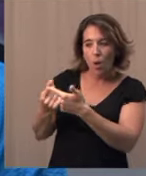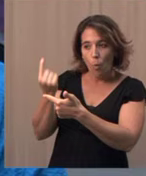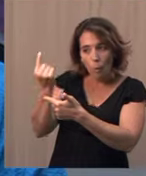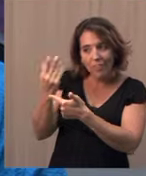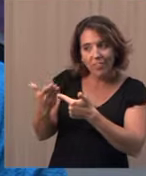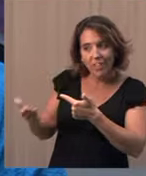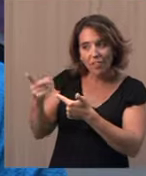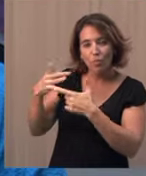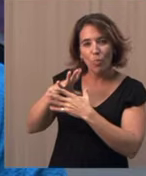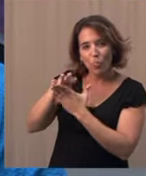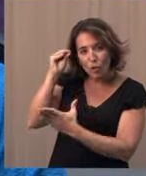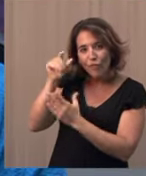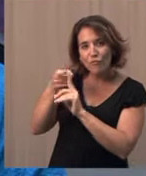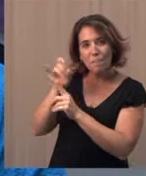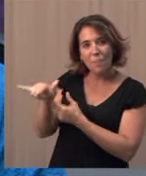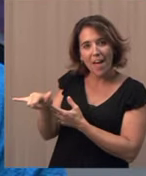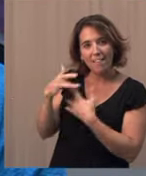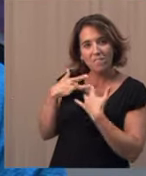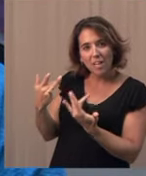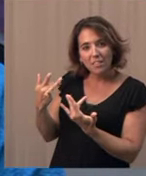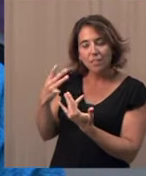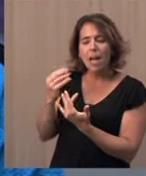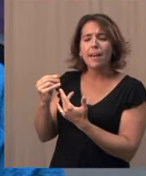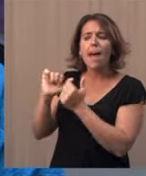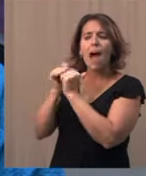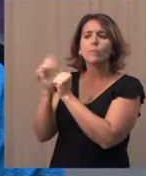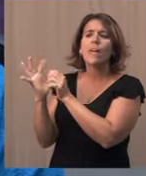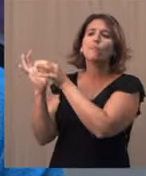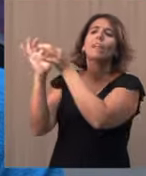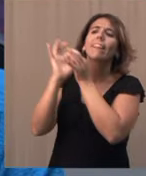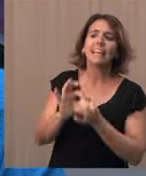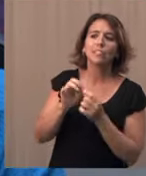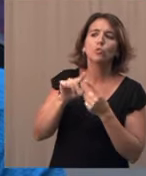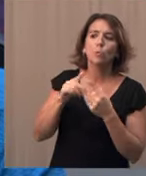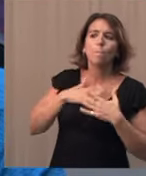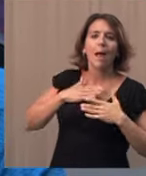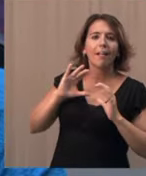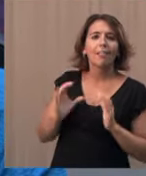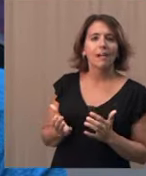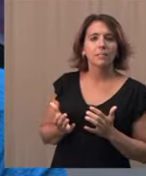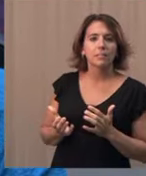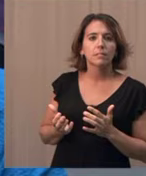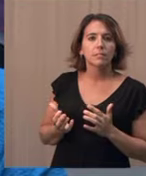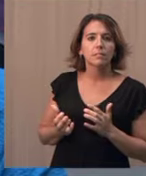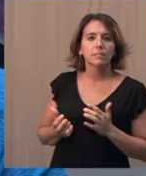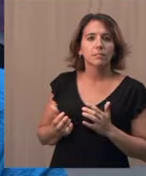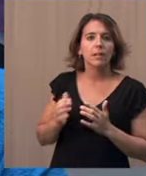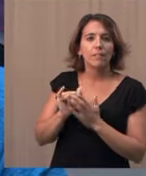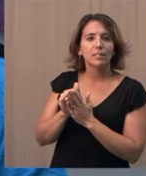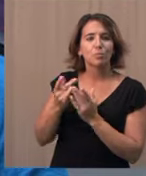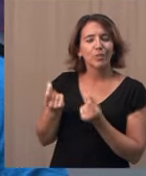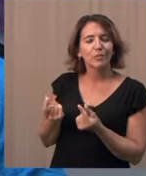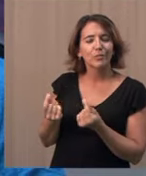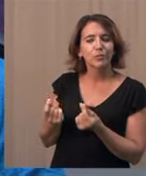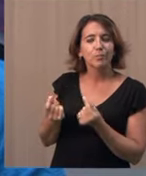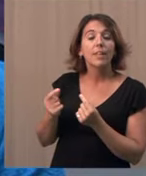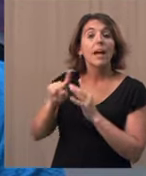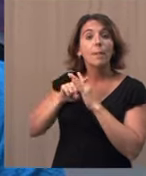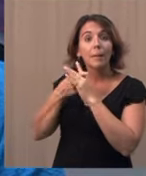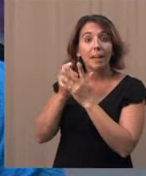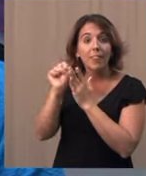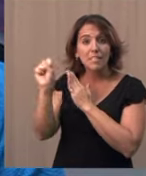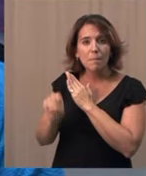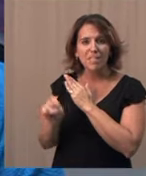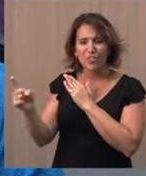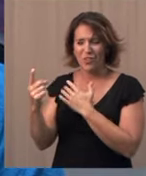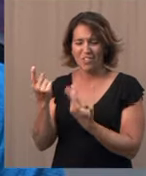learned from the event, and then also how it relates to the class. And at the very beginning of the semester sometimes people wonder, well, how does